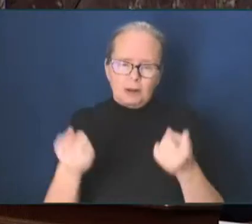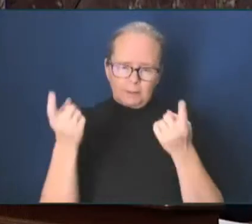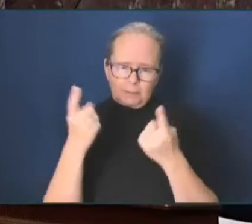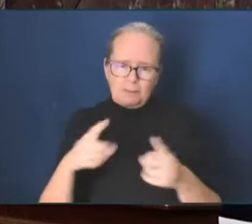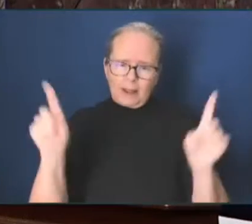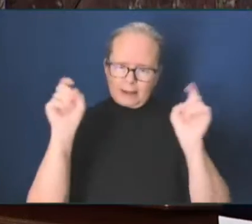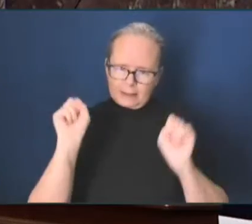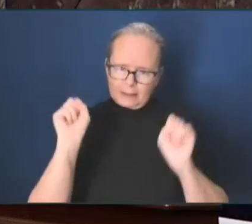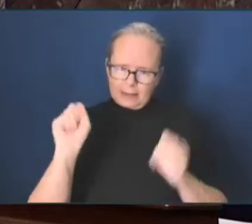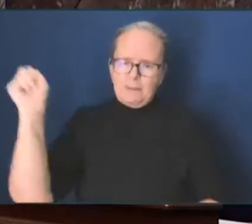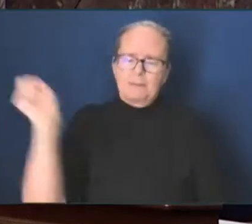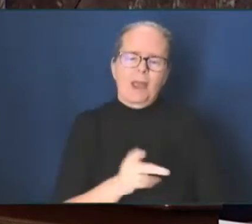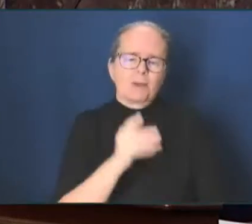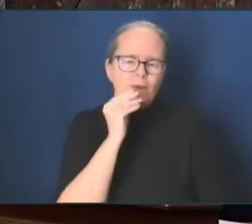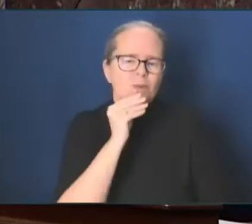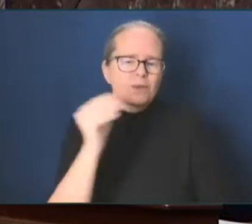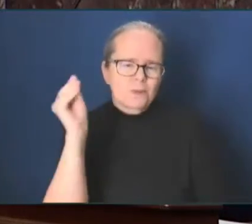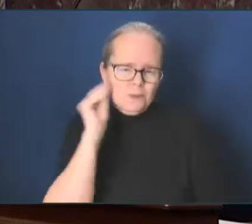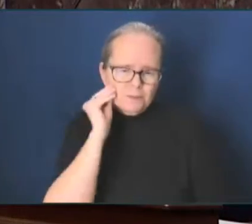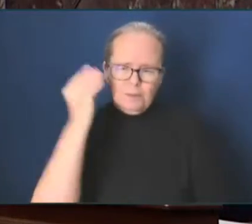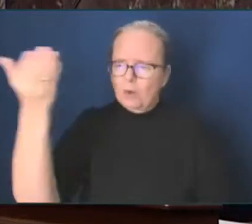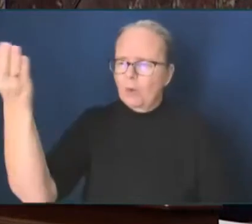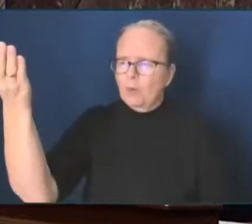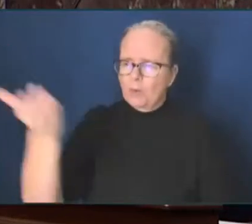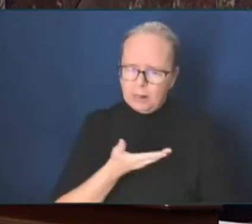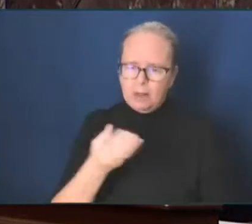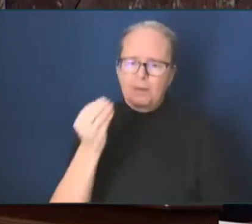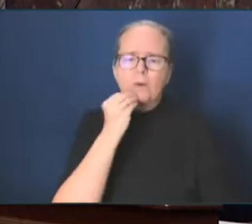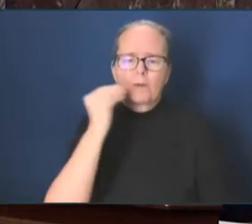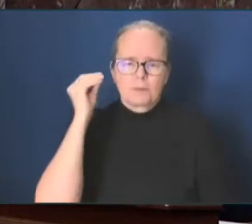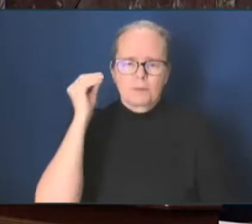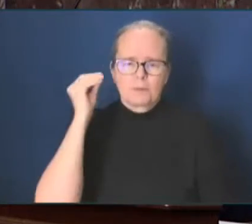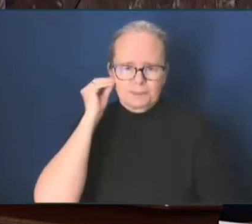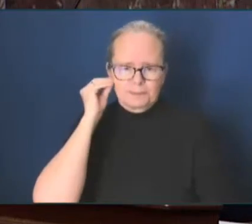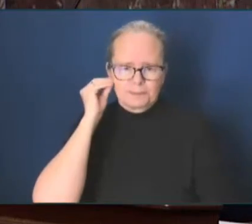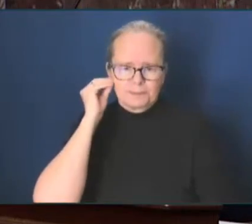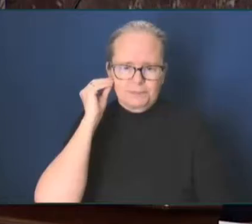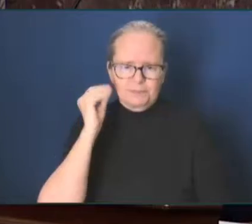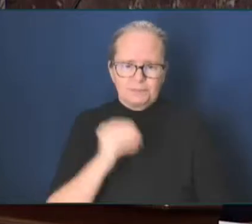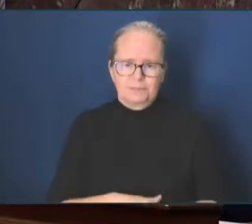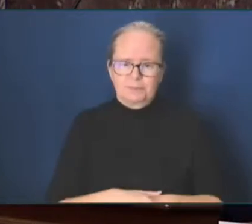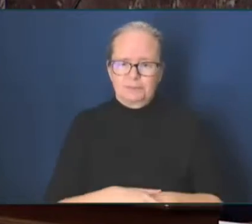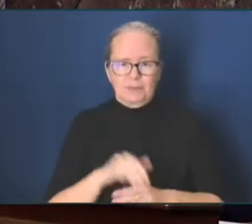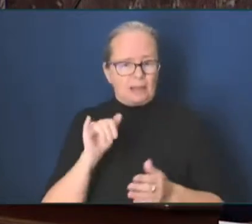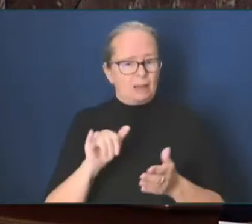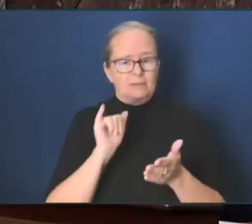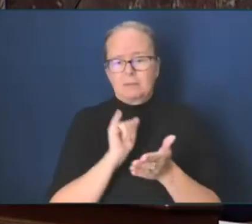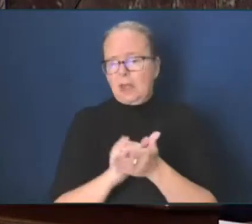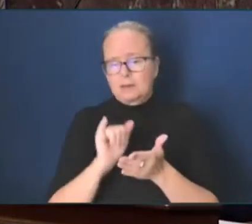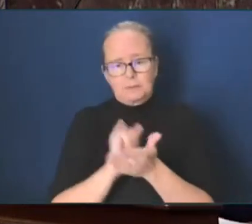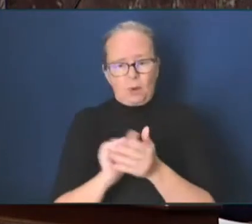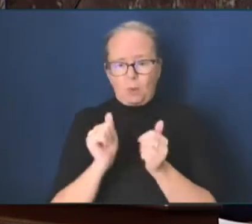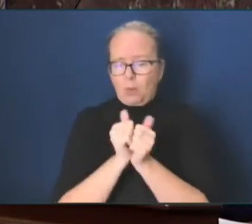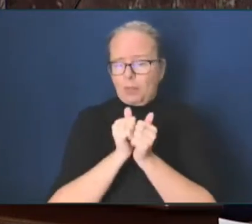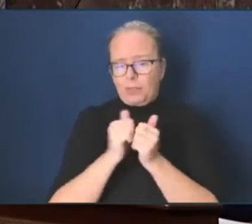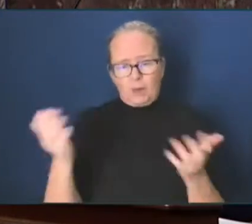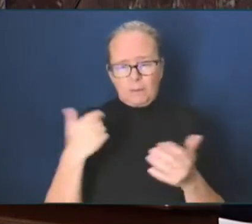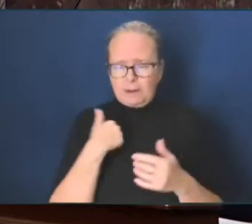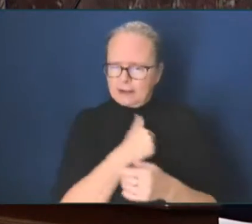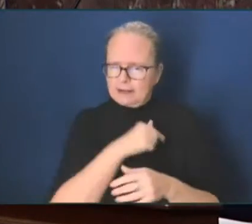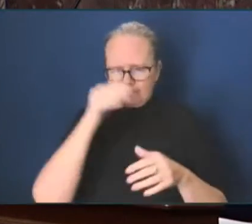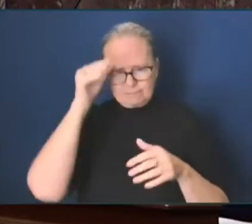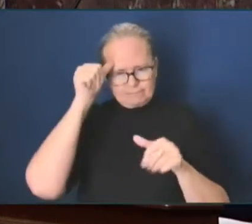could not have been a reality without the tenacity, the commitment and dedication of the hospital employees union.